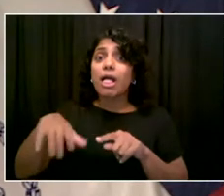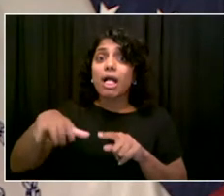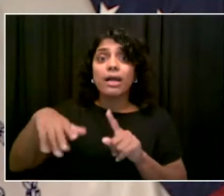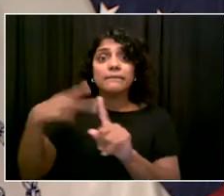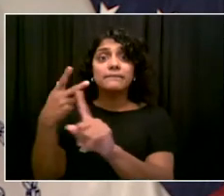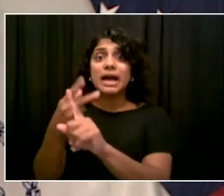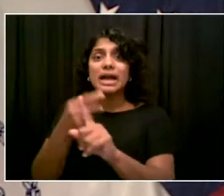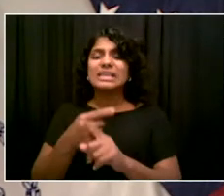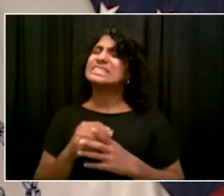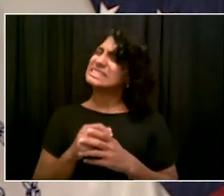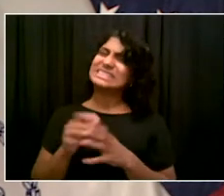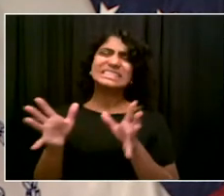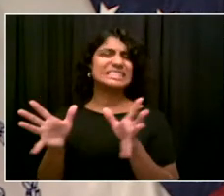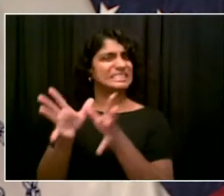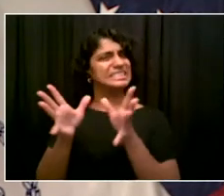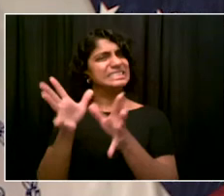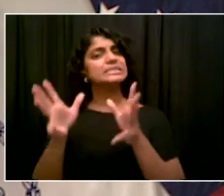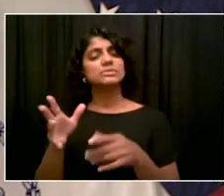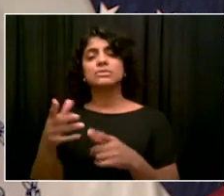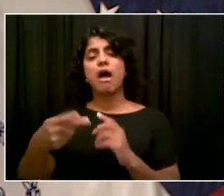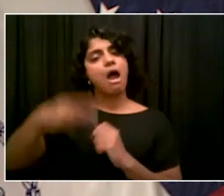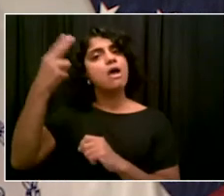The next is Emma from The New York Times.